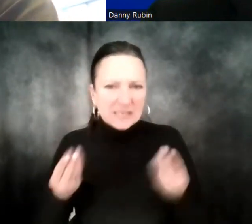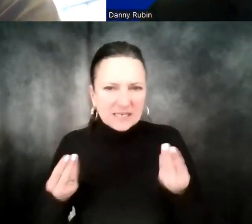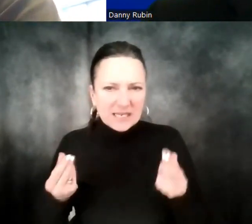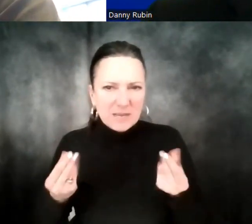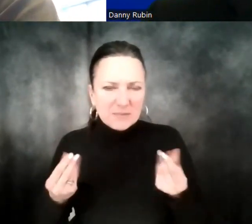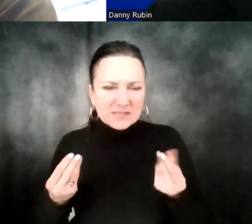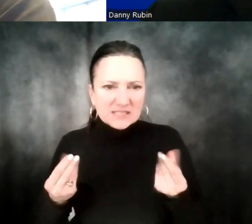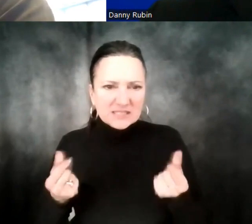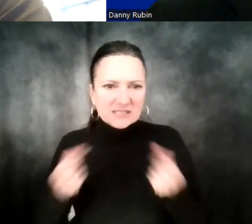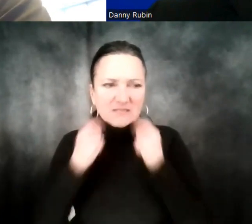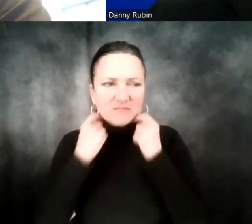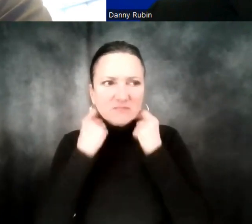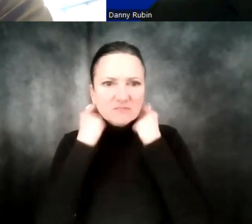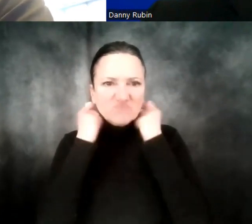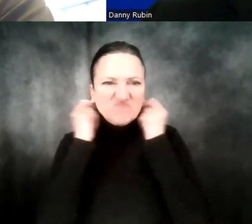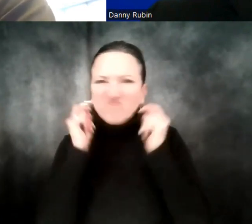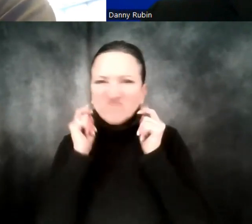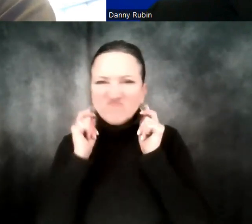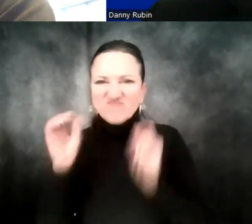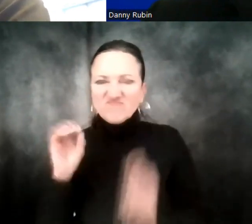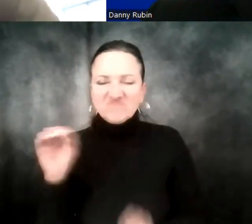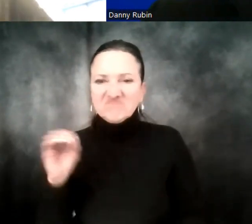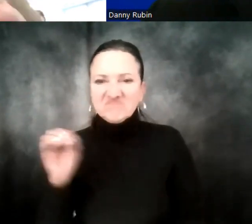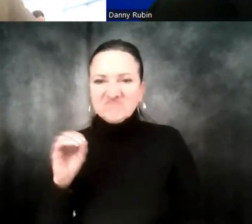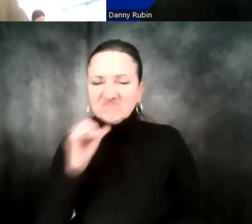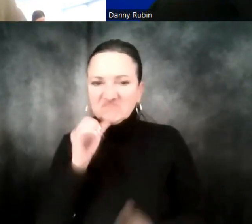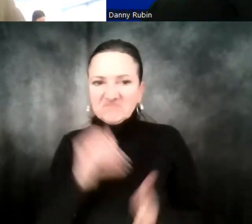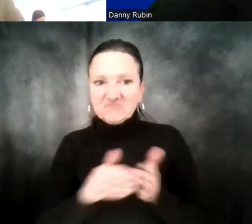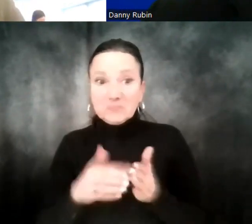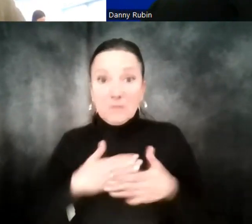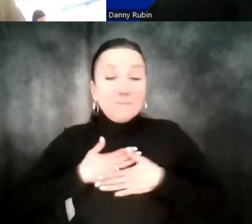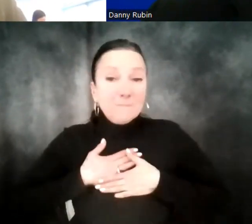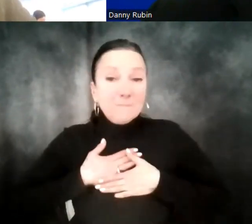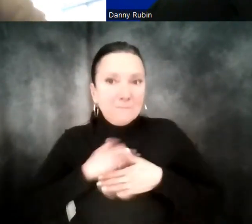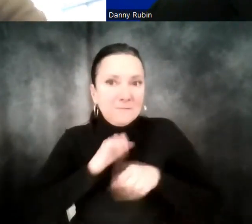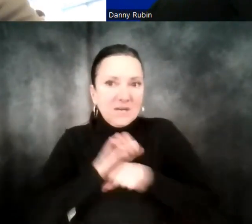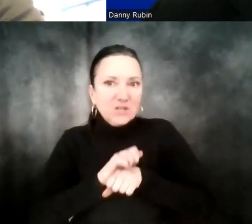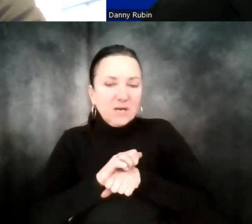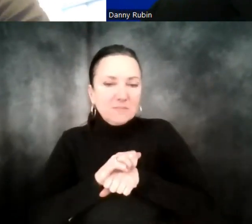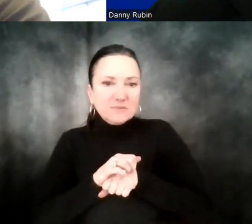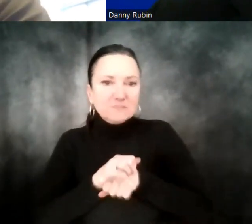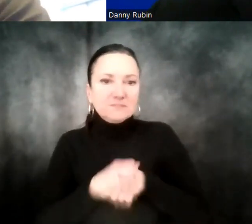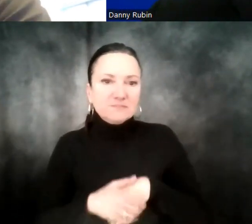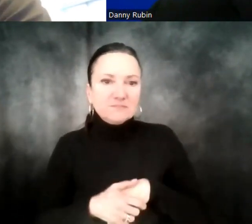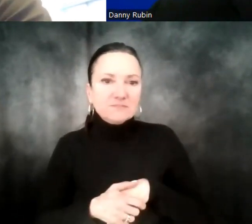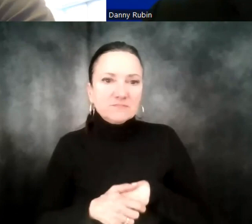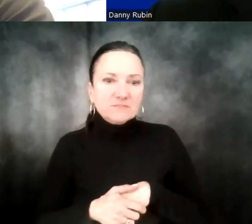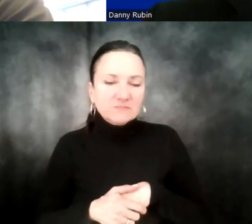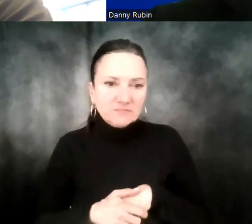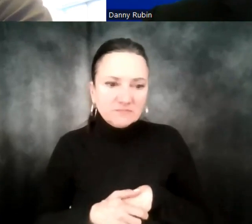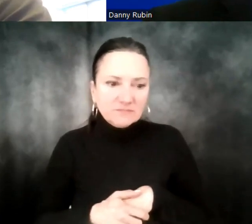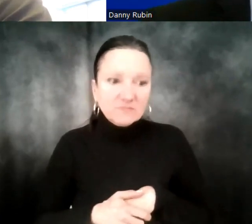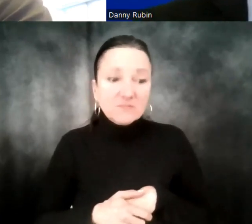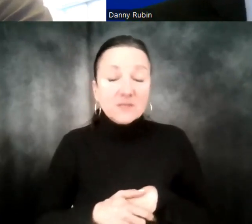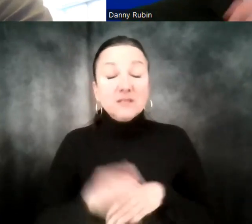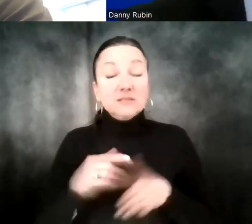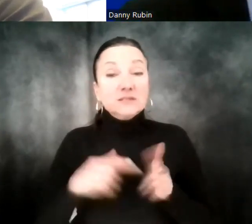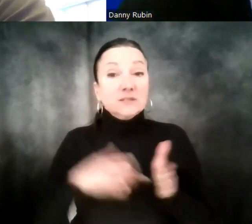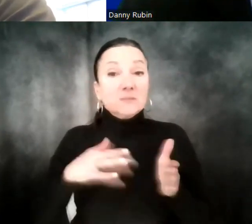That one is less frequent, at least in my particular capacity. I know that, for example, managers